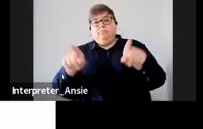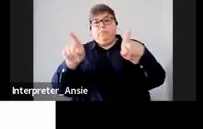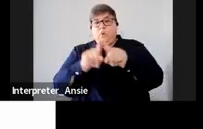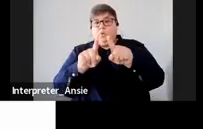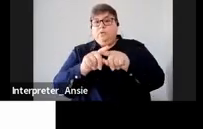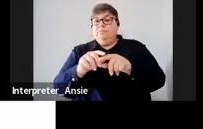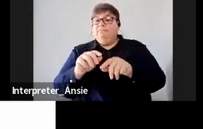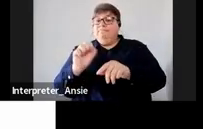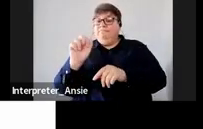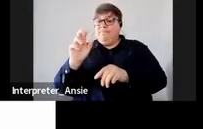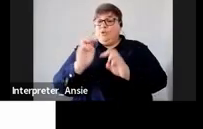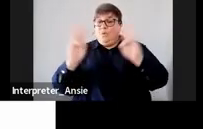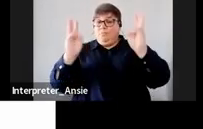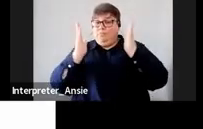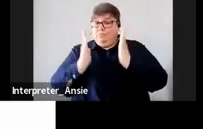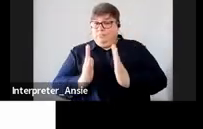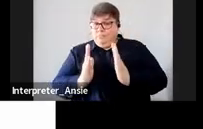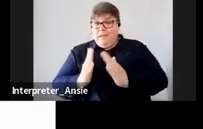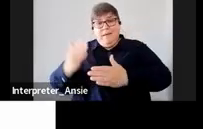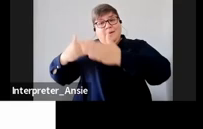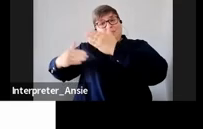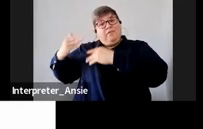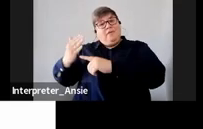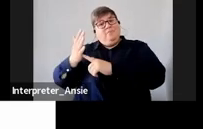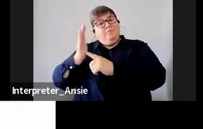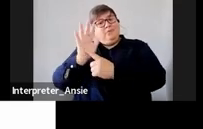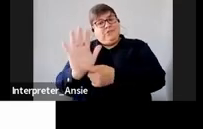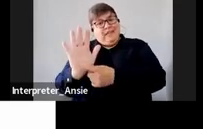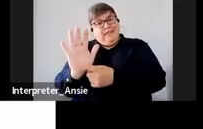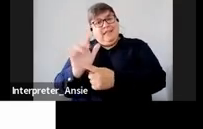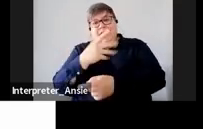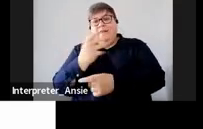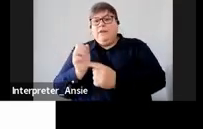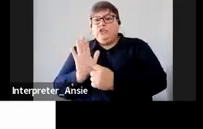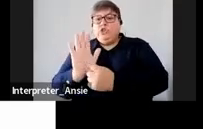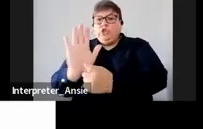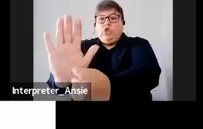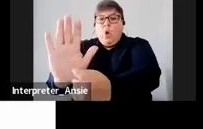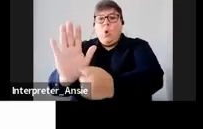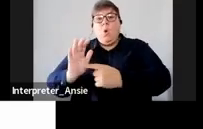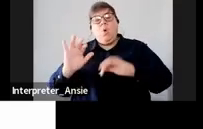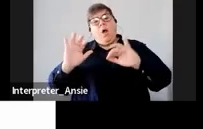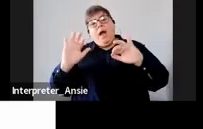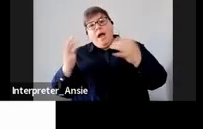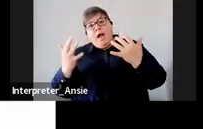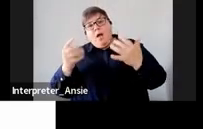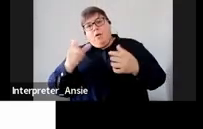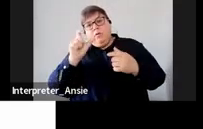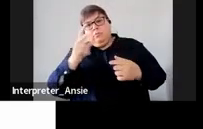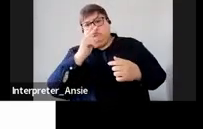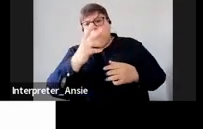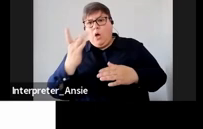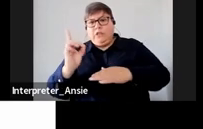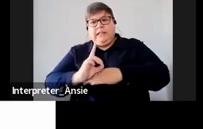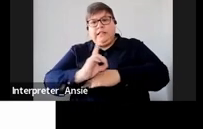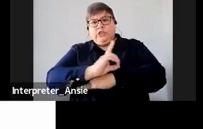website as our previous presenter showed us you can go digital and